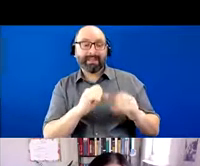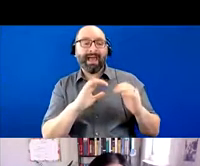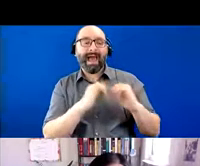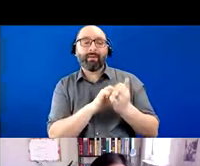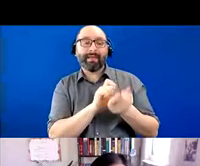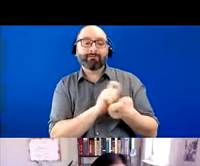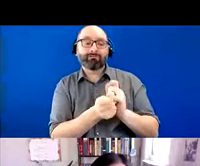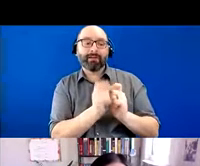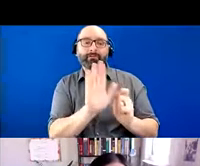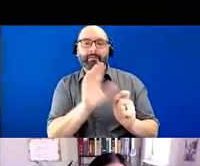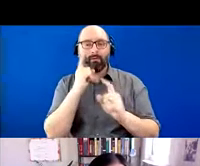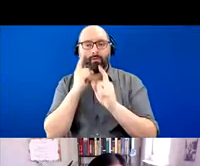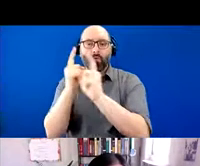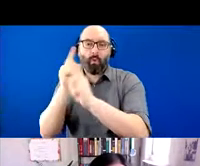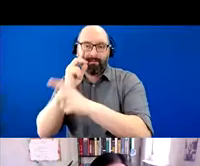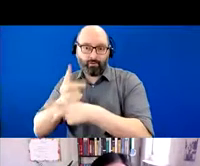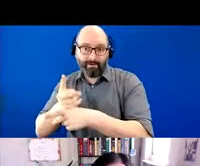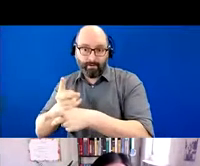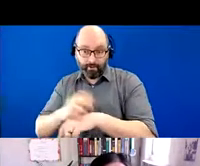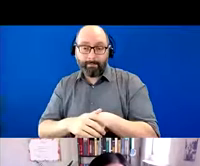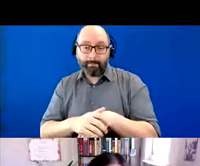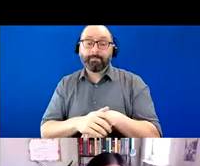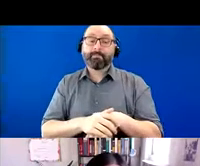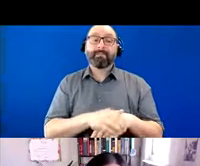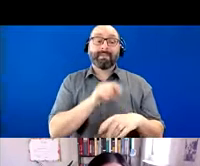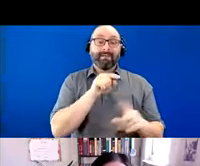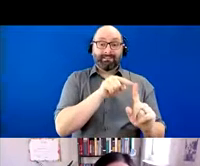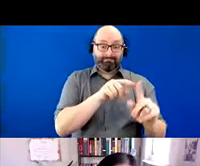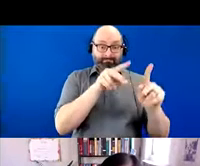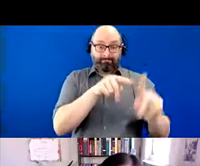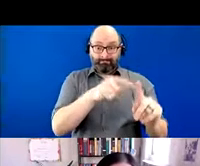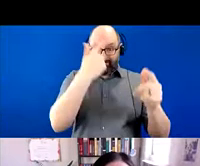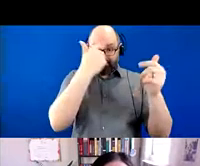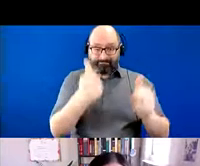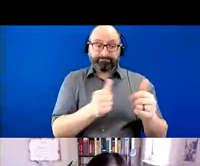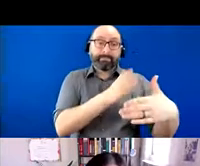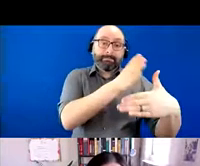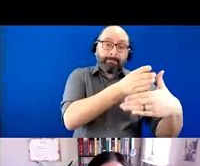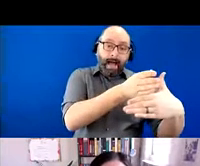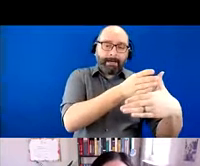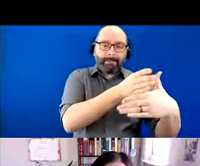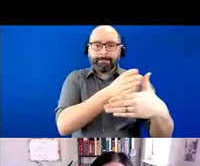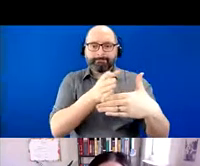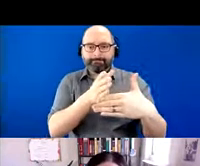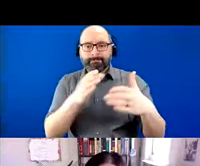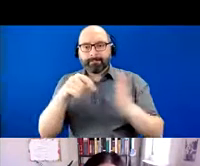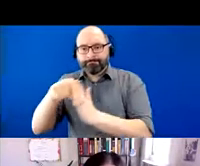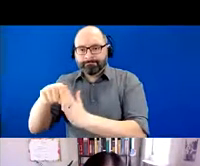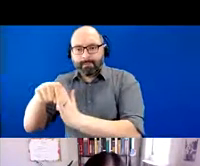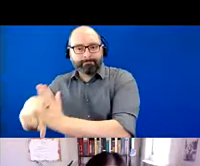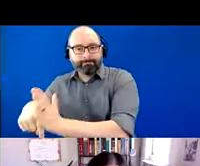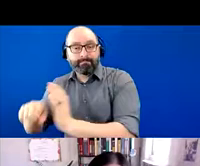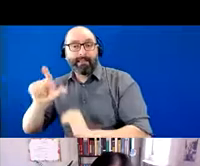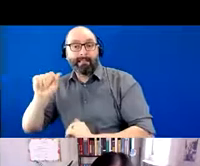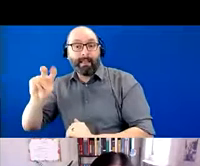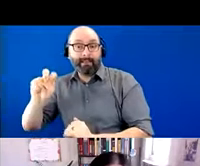care. As the person with dementia progresses from mild through moderate to severe or late stage